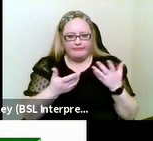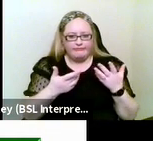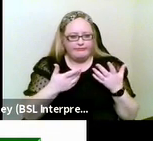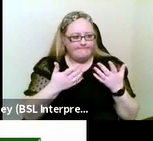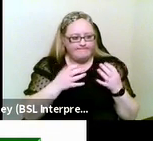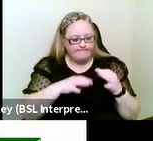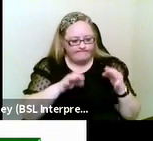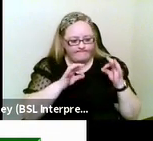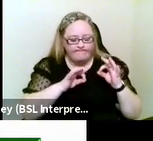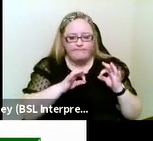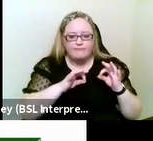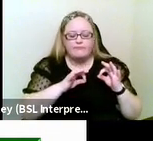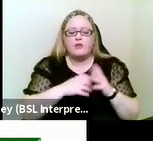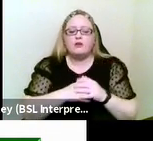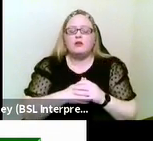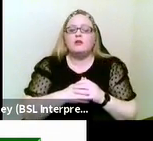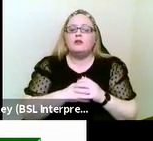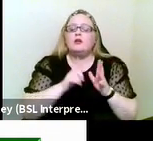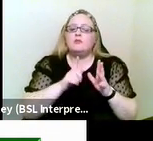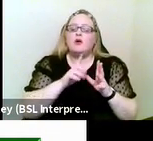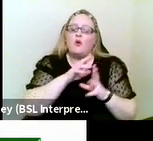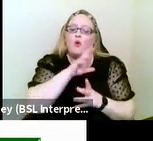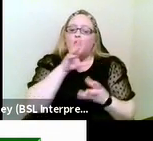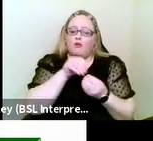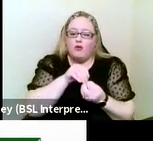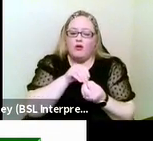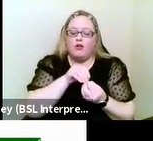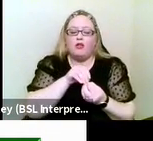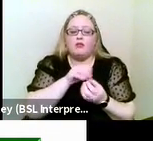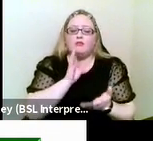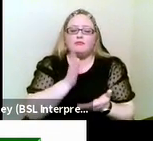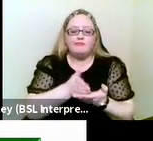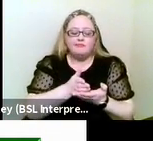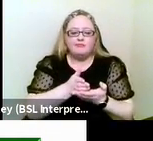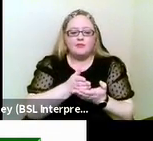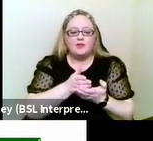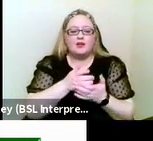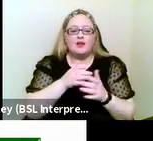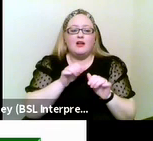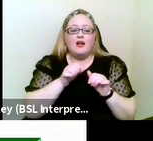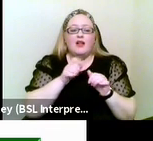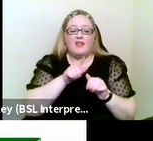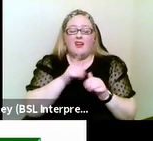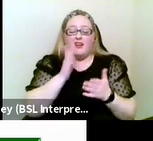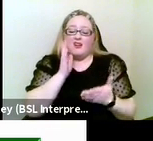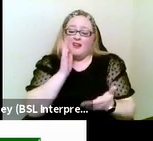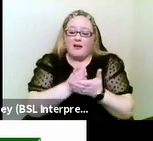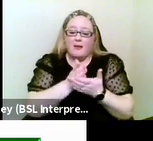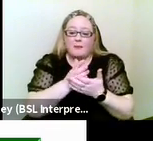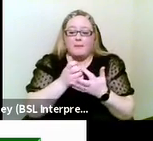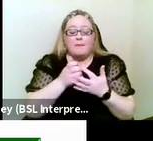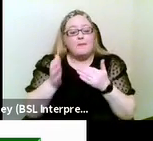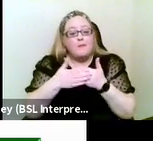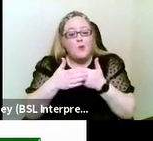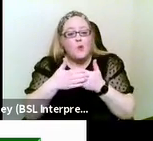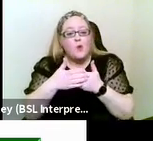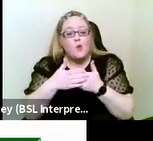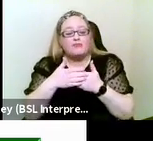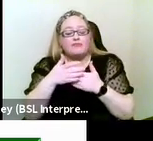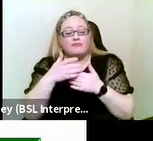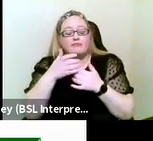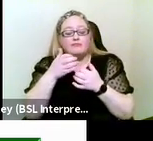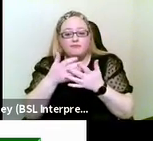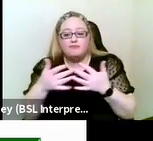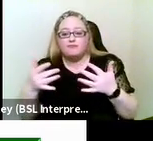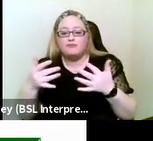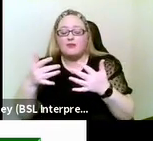However, the overall consensus is undoubtedly that prevalence increases with age. And because we're